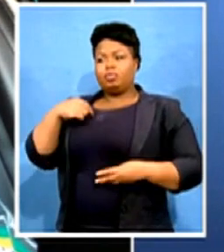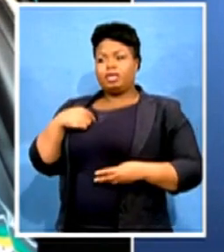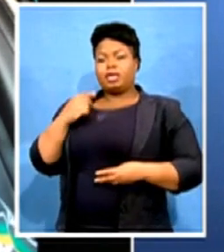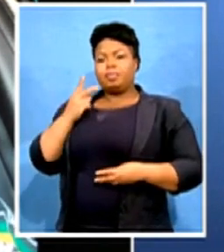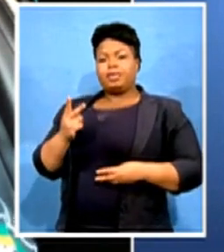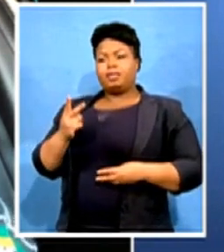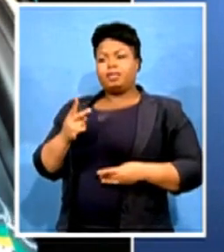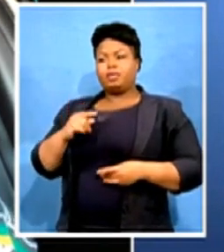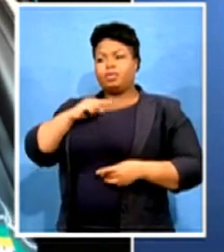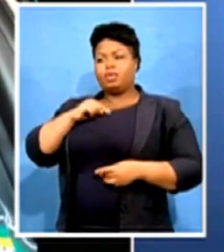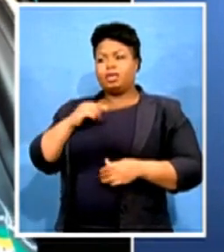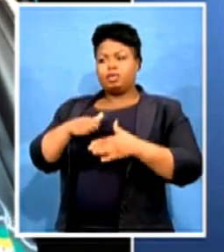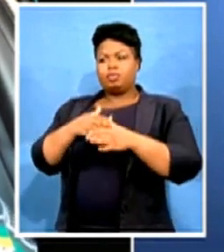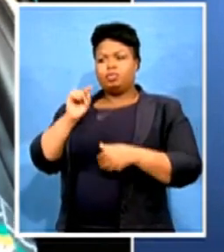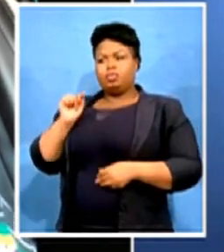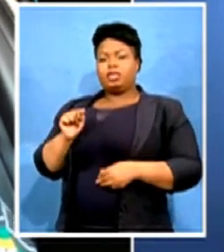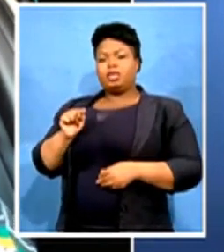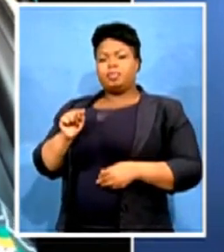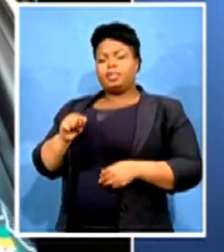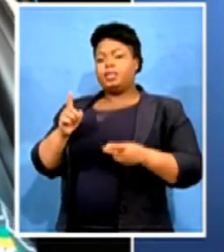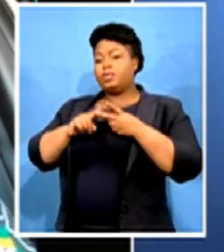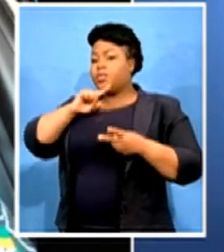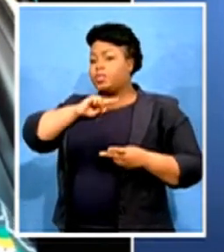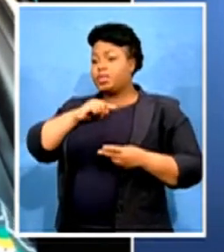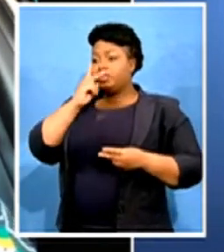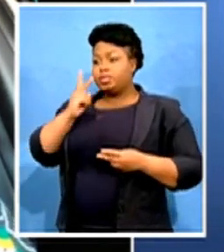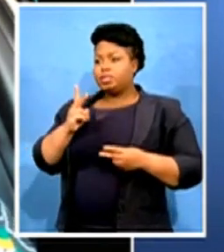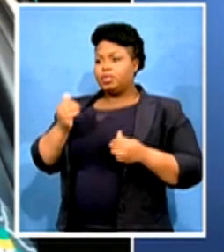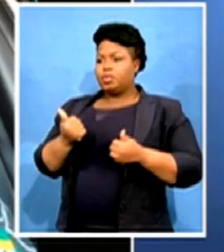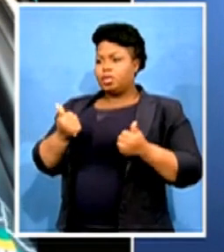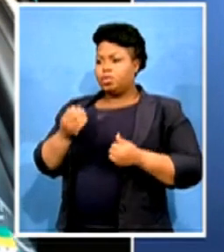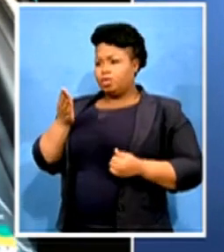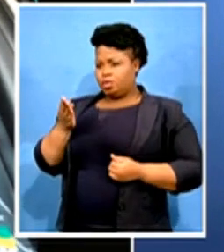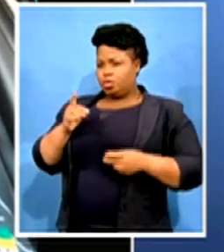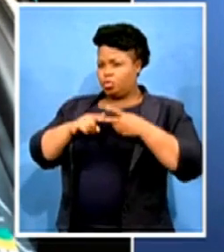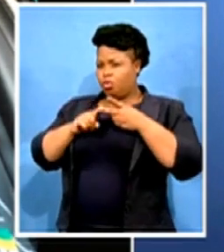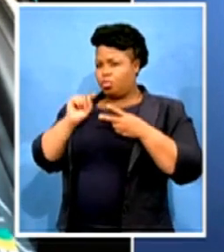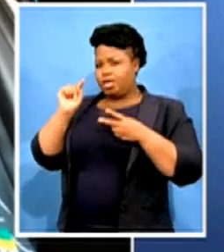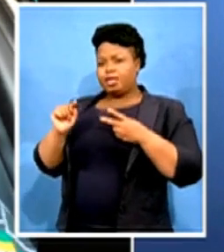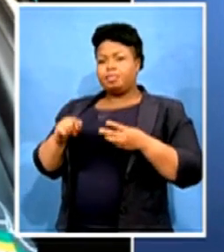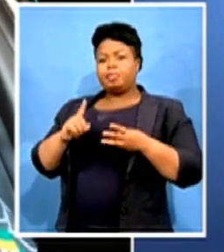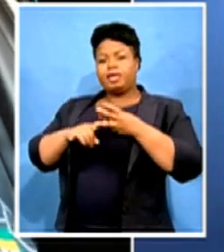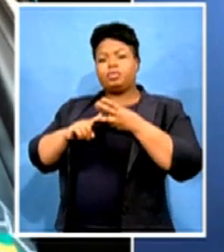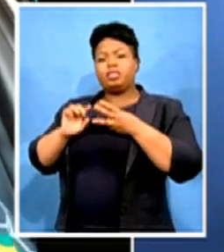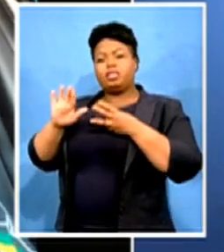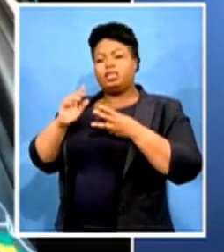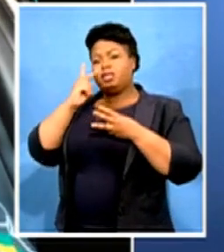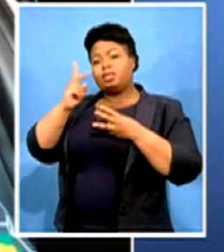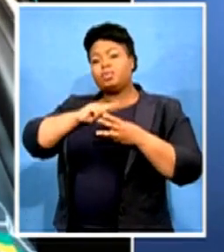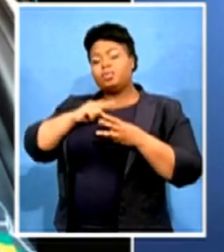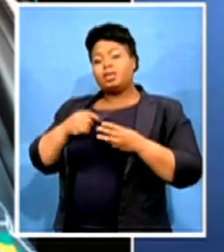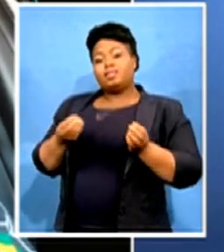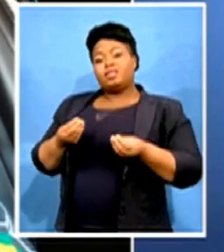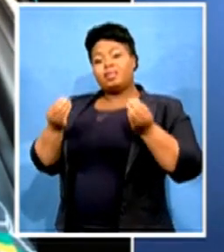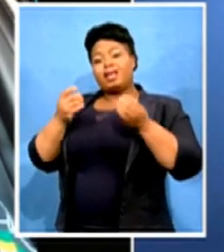no way that they could hold the accounting officer accountable in terms of accelerating service delivery and implementation